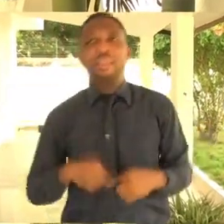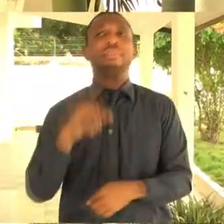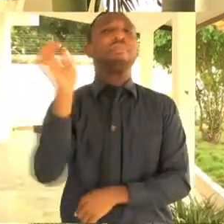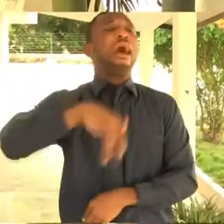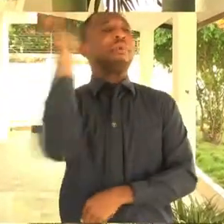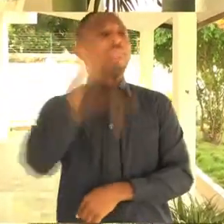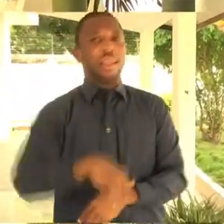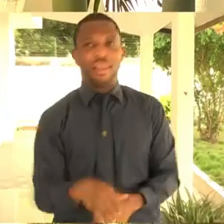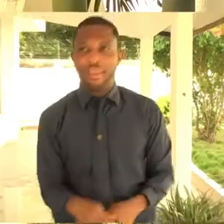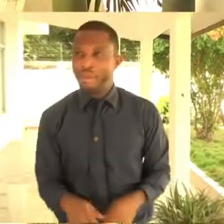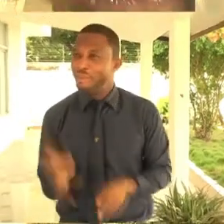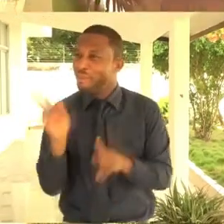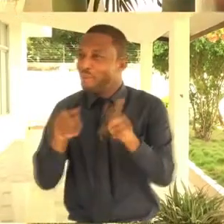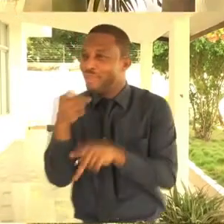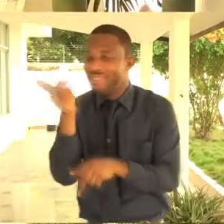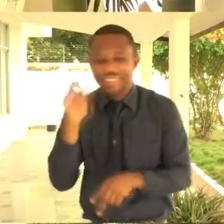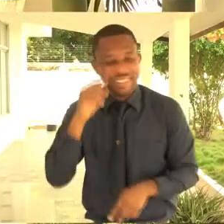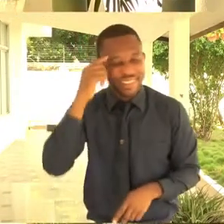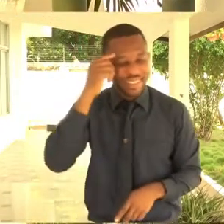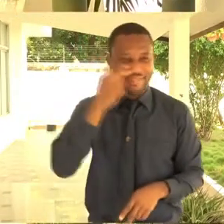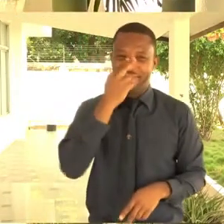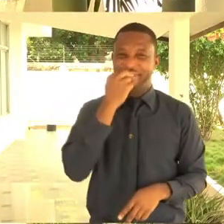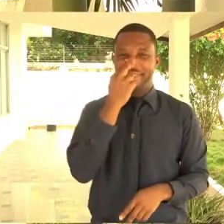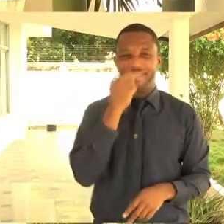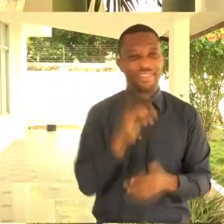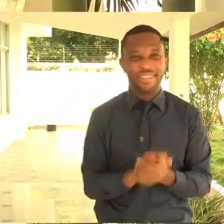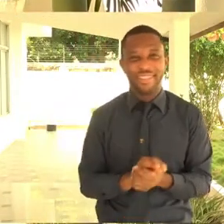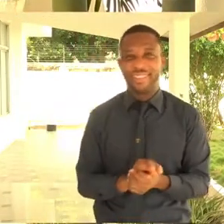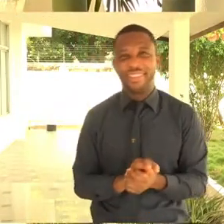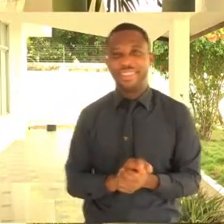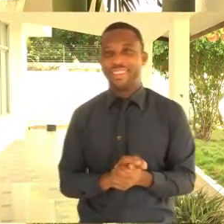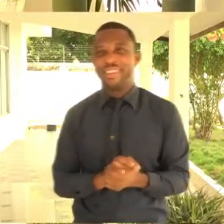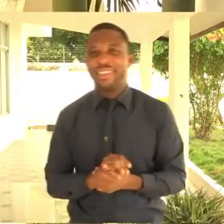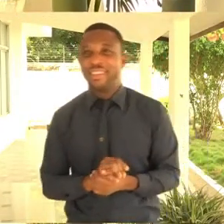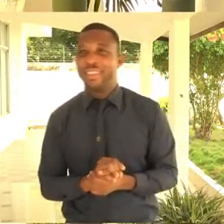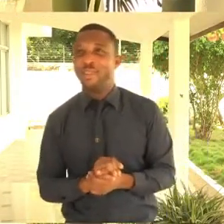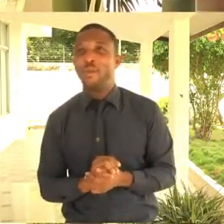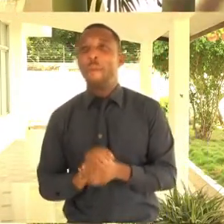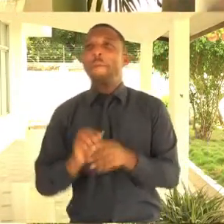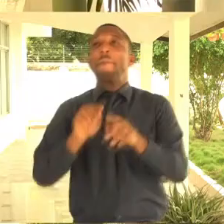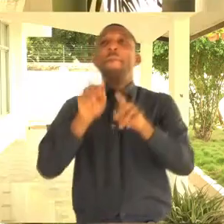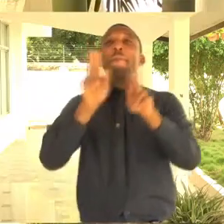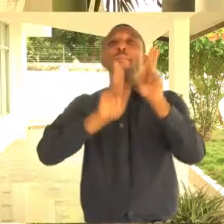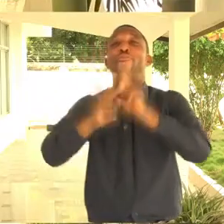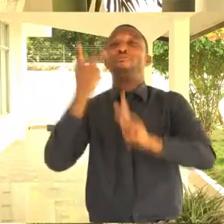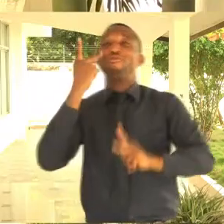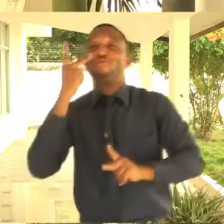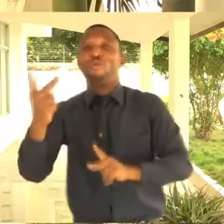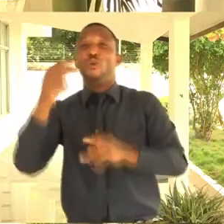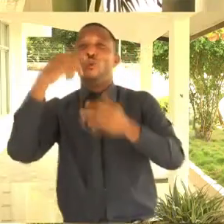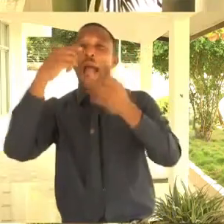we are not doing the right thing. So we are just showing our hands because I don't know. I don't know what they think, but